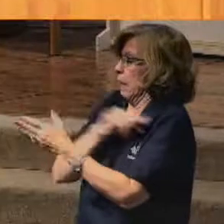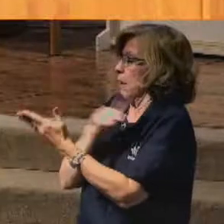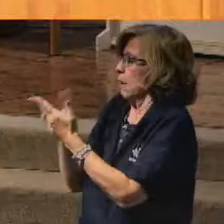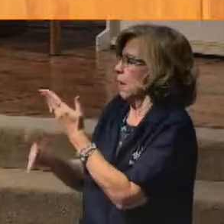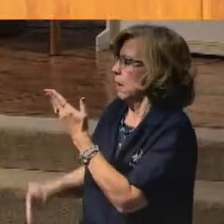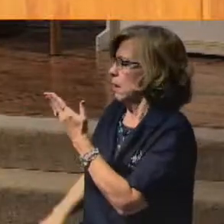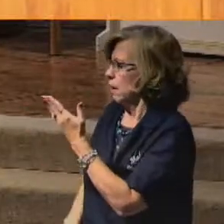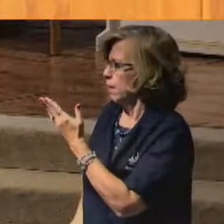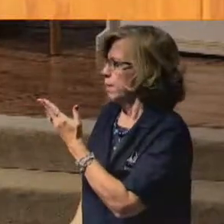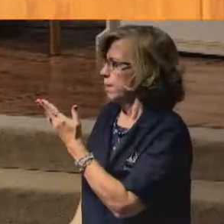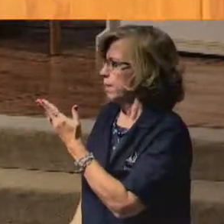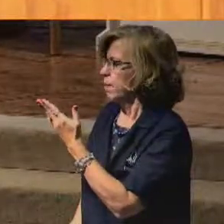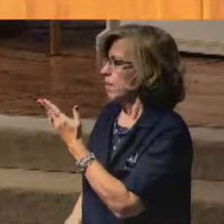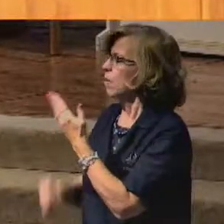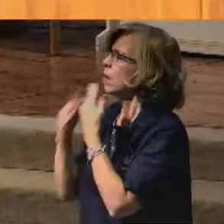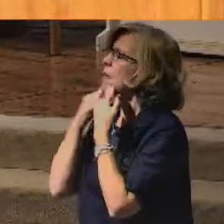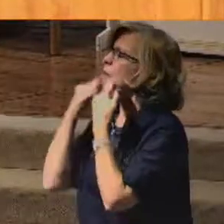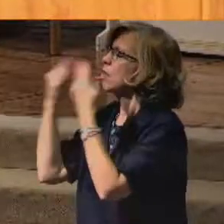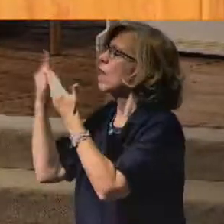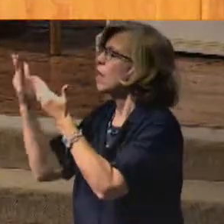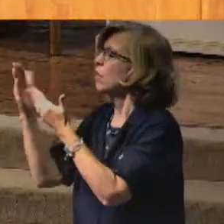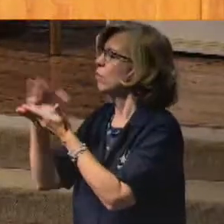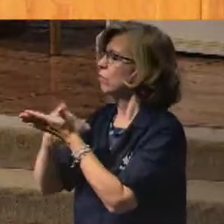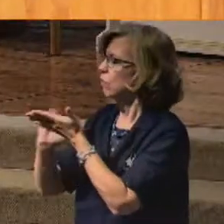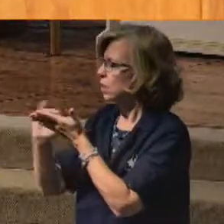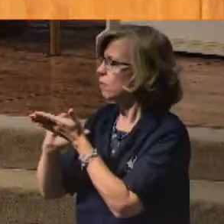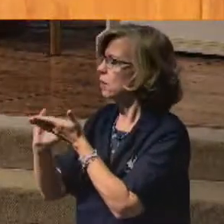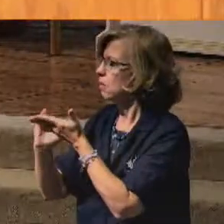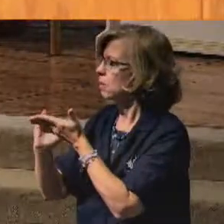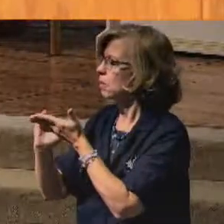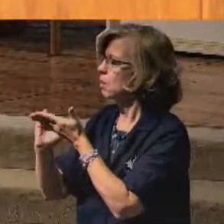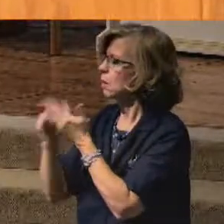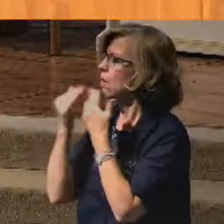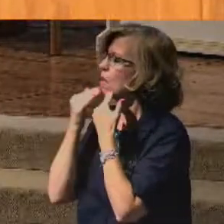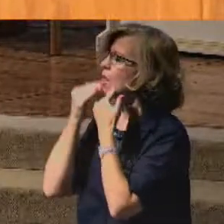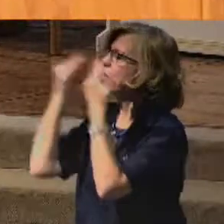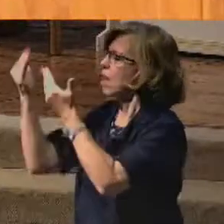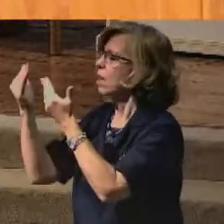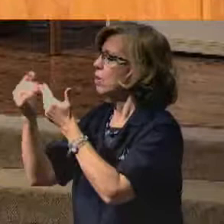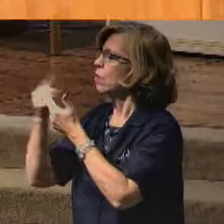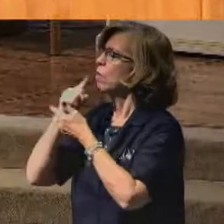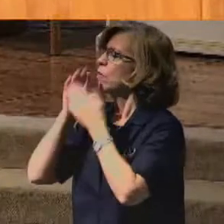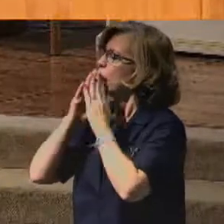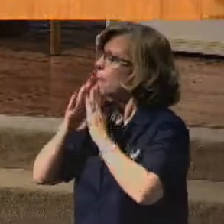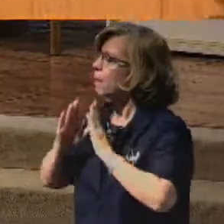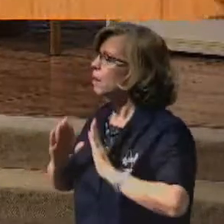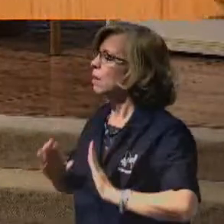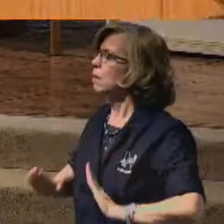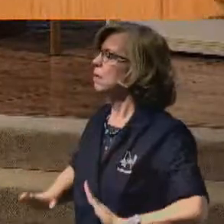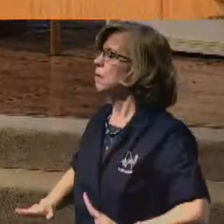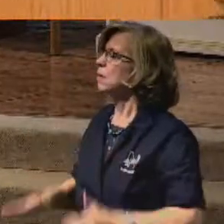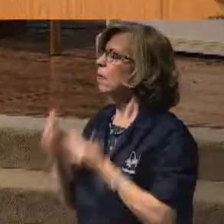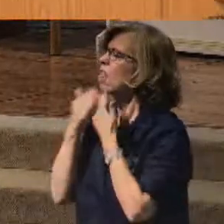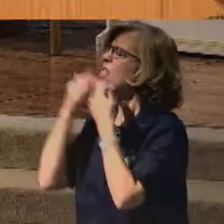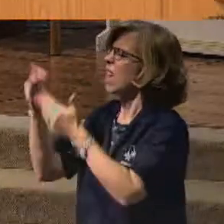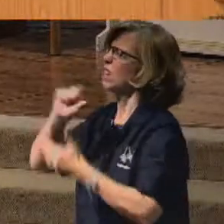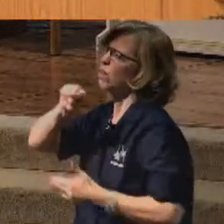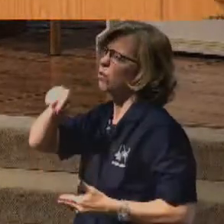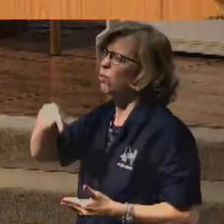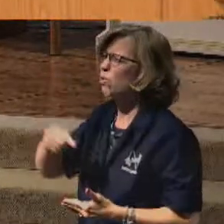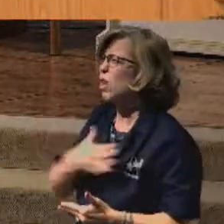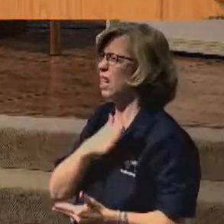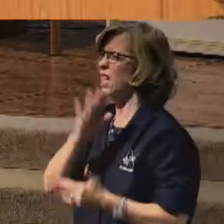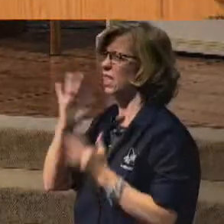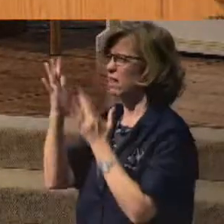Thank you for your forgiveness. Thank you for your peace. Thank you for your grace, your